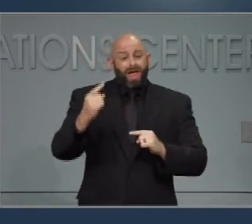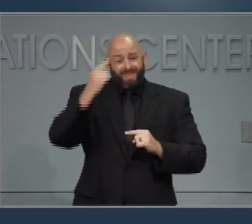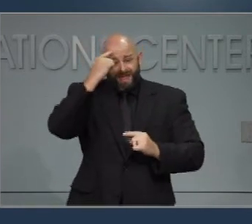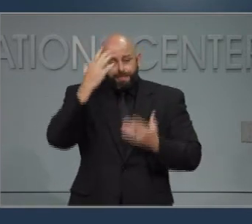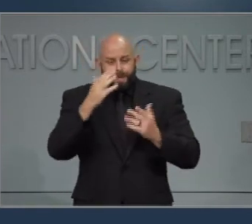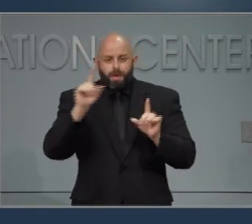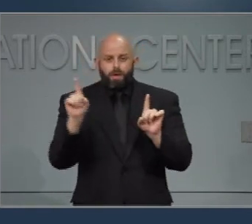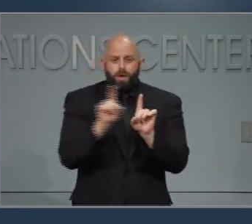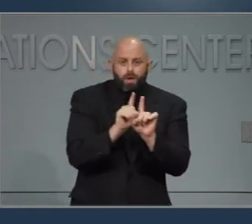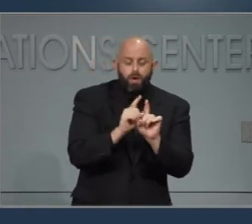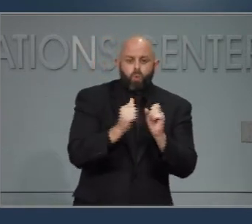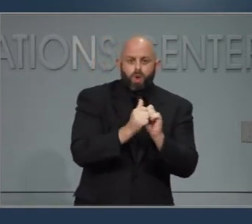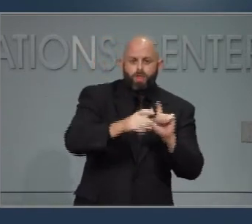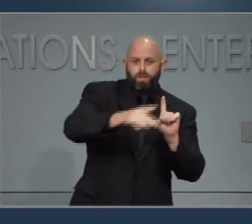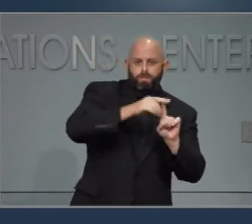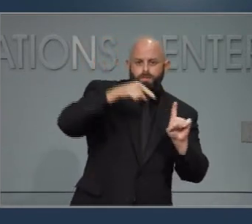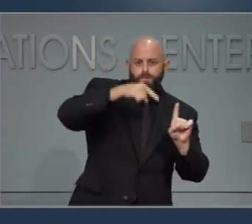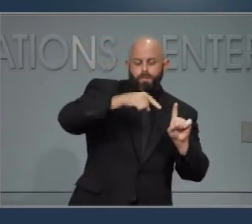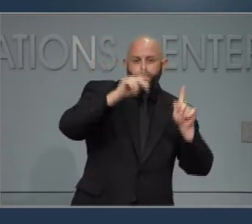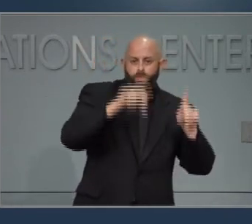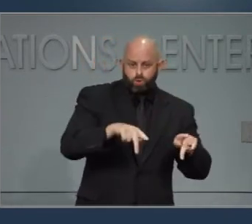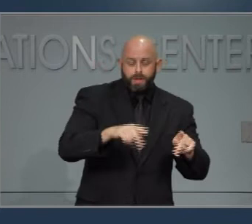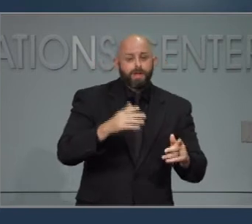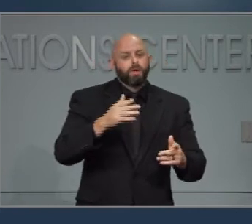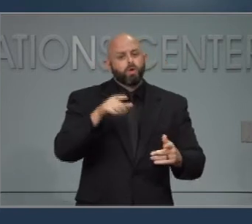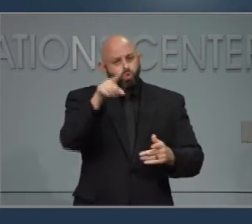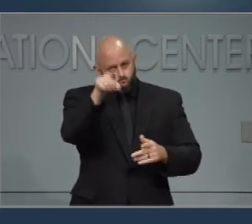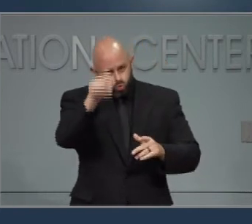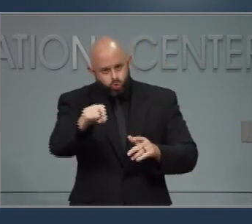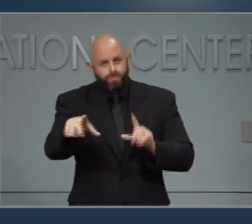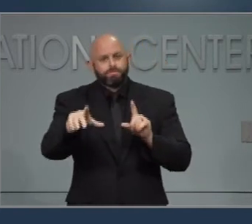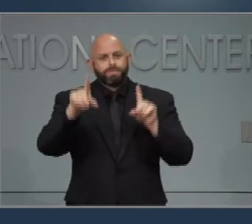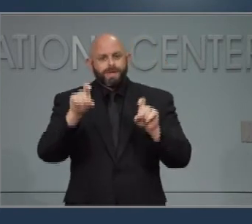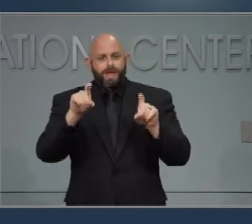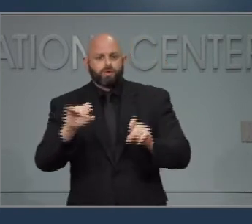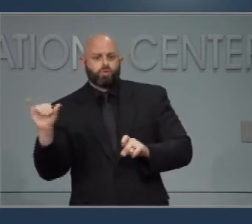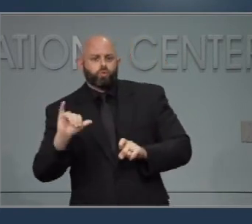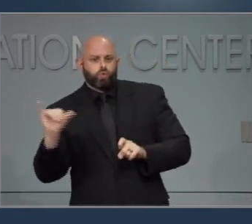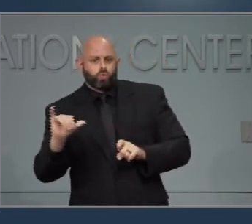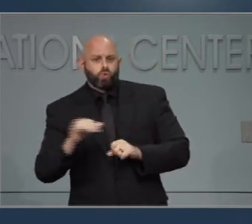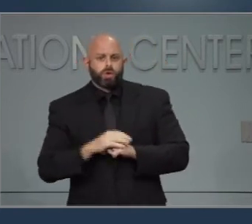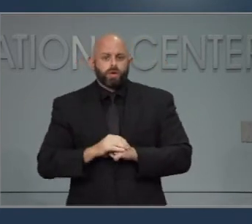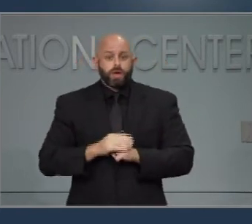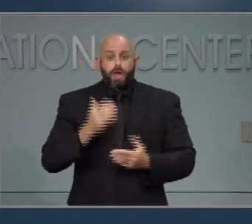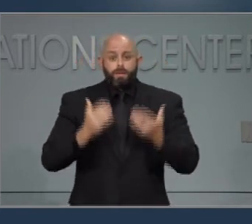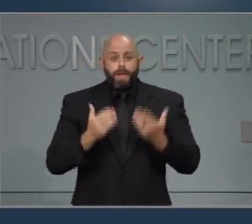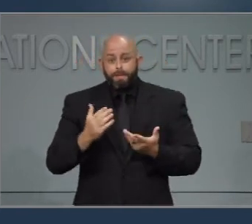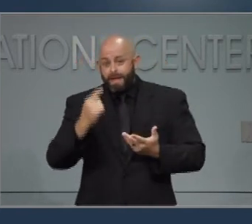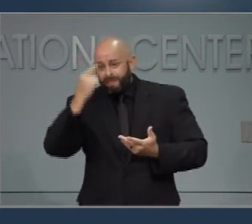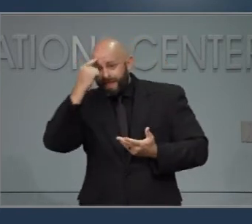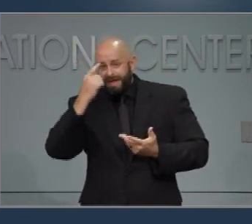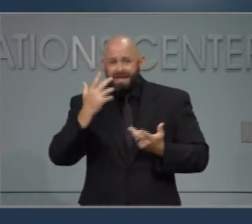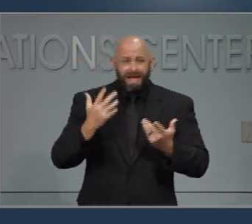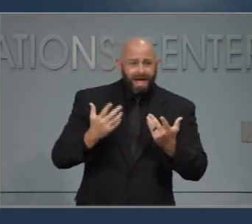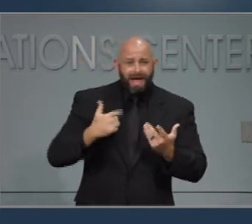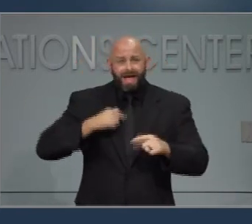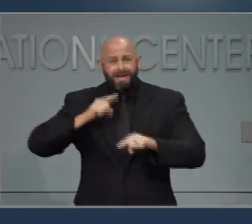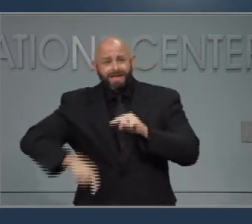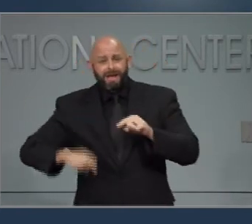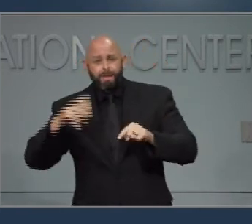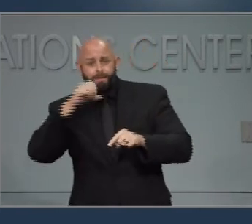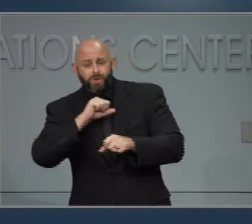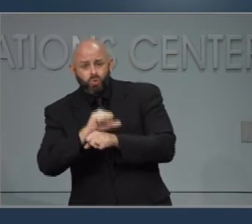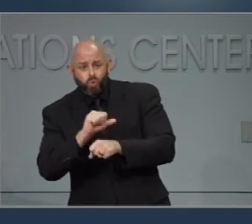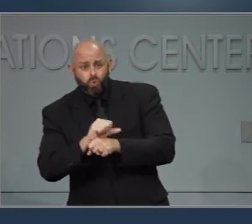should get tested. There are supports available to help people who may face challenges in being able to miss work or